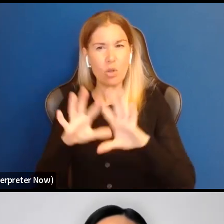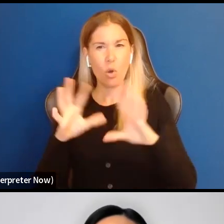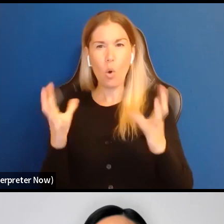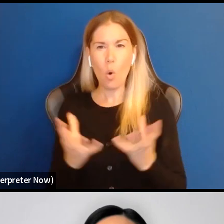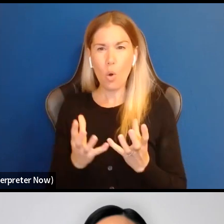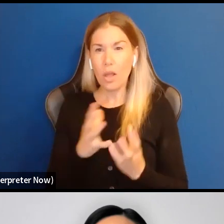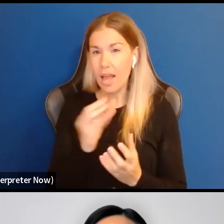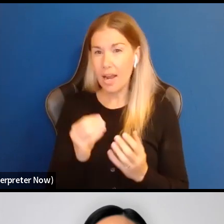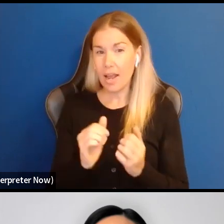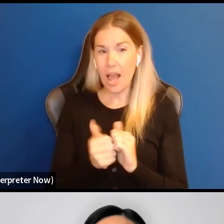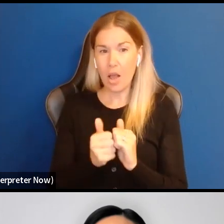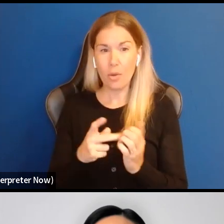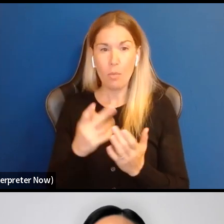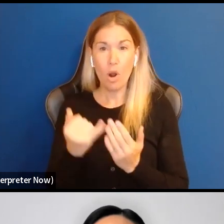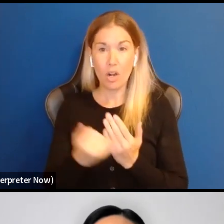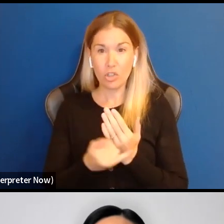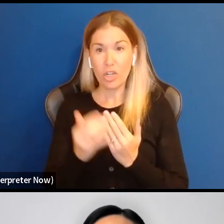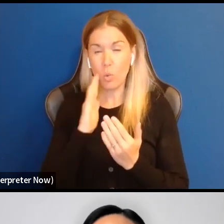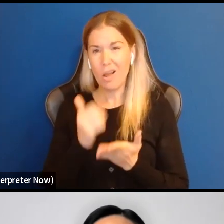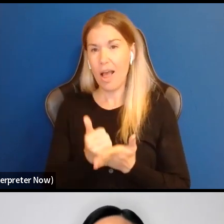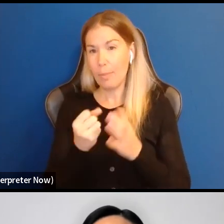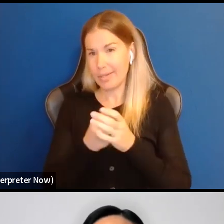project might be, uh, expanding that.